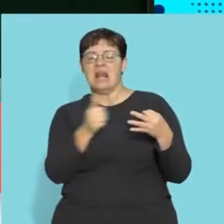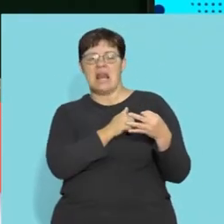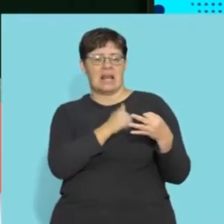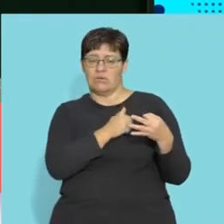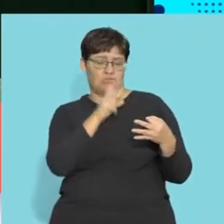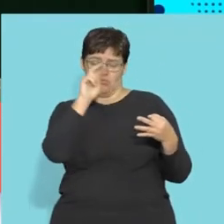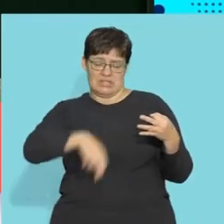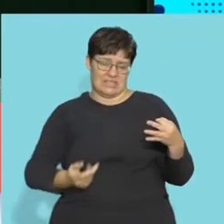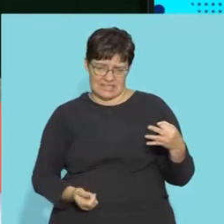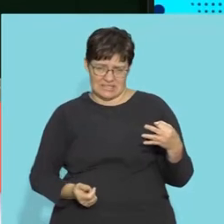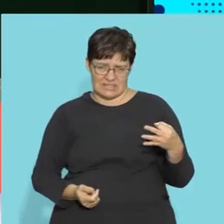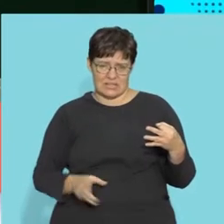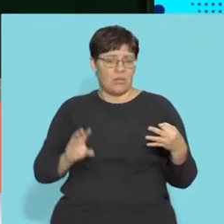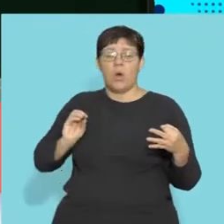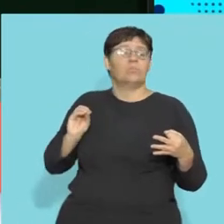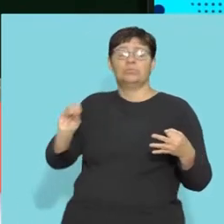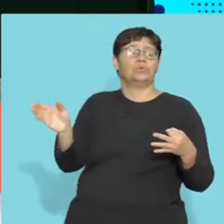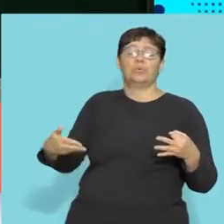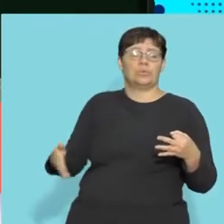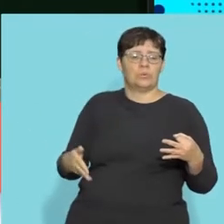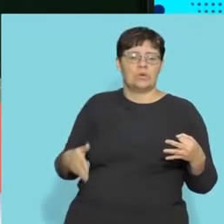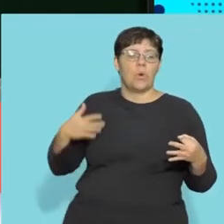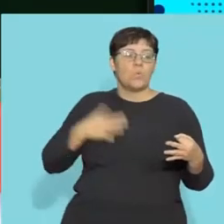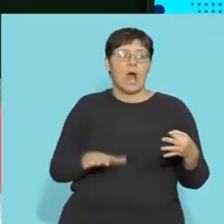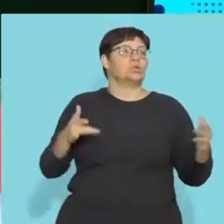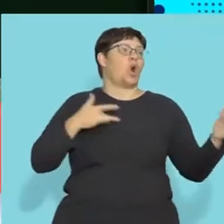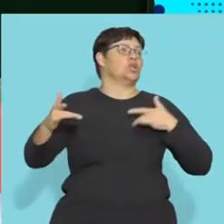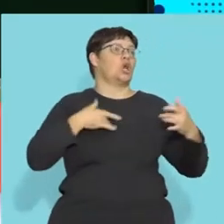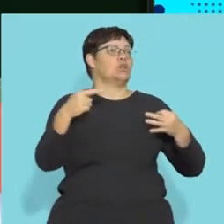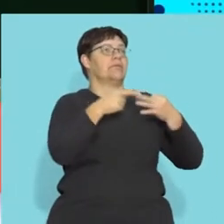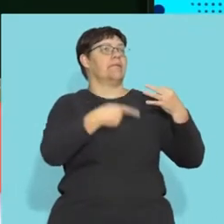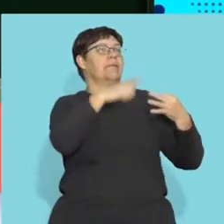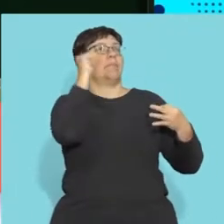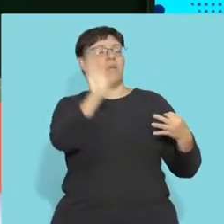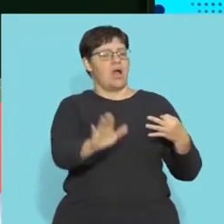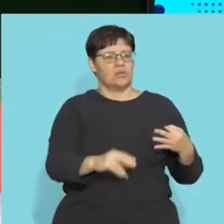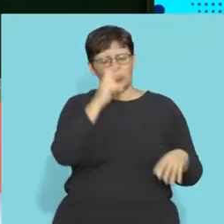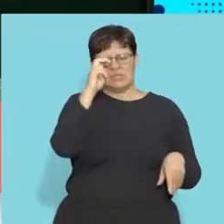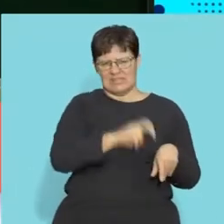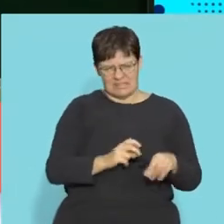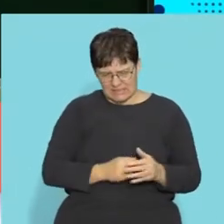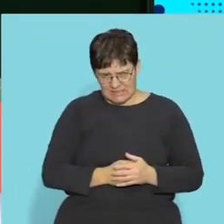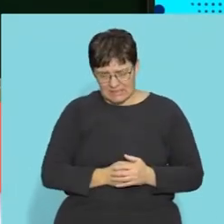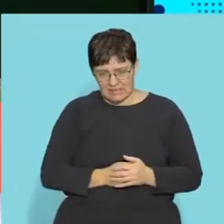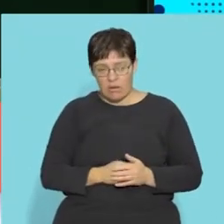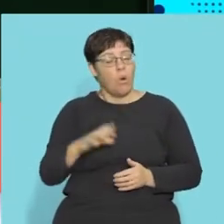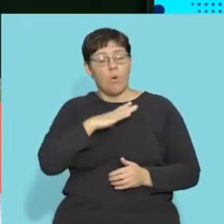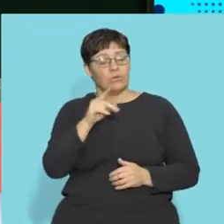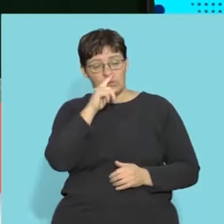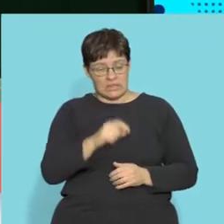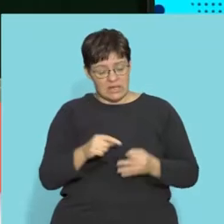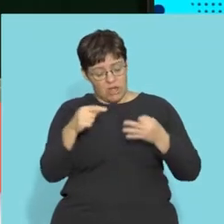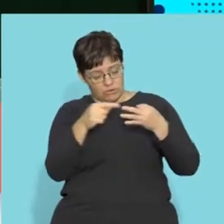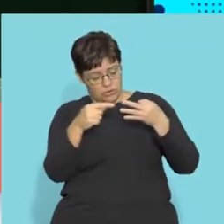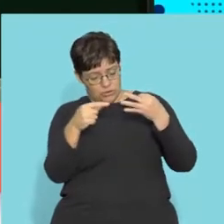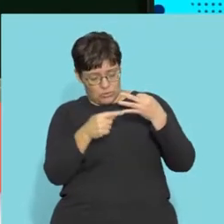the three. But luckily, you don't have to. So I didn't even put it on the slides because I don't want you to worry about it. Okay. You don't need to know the